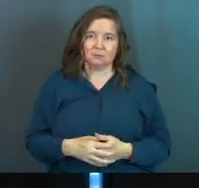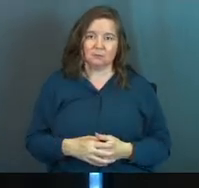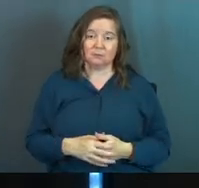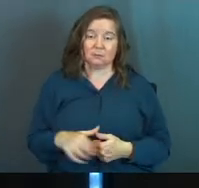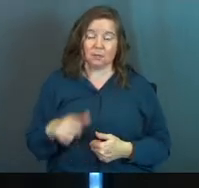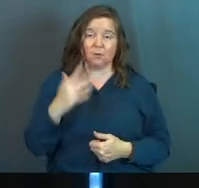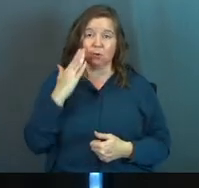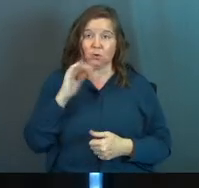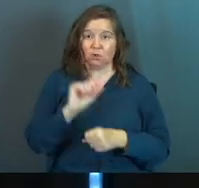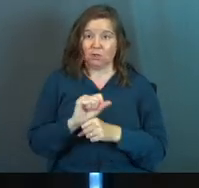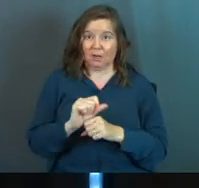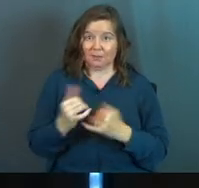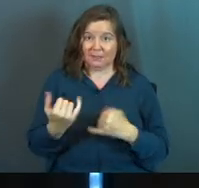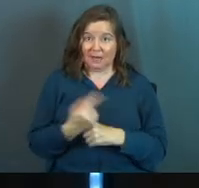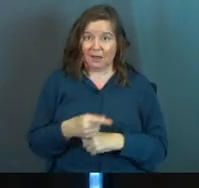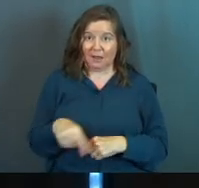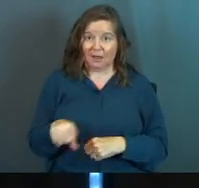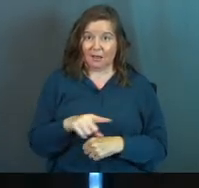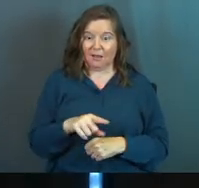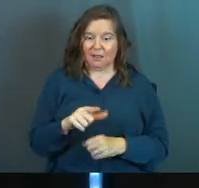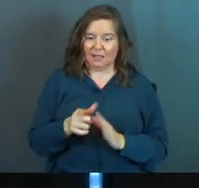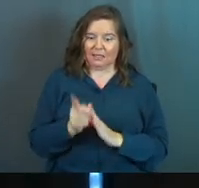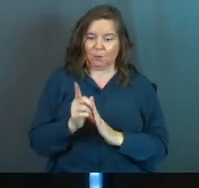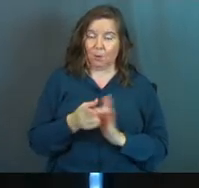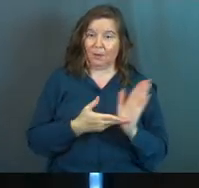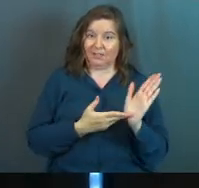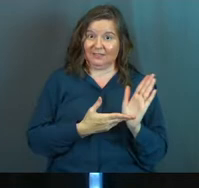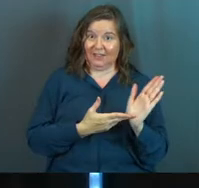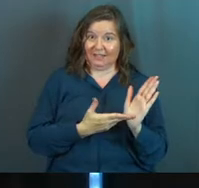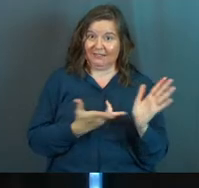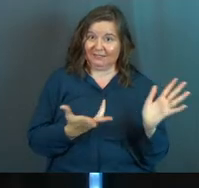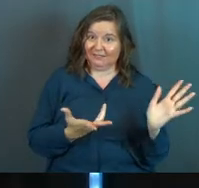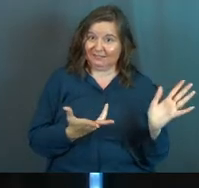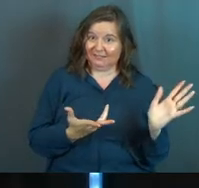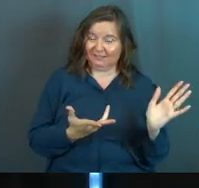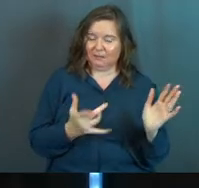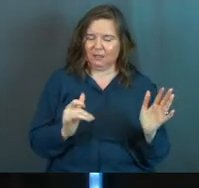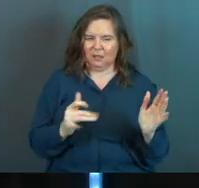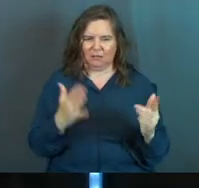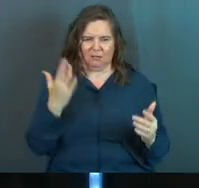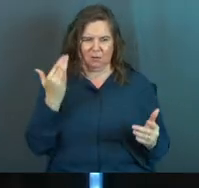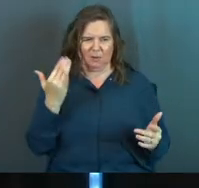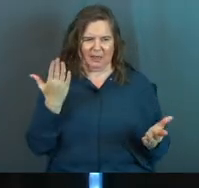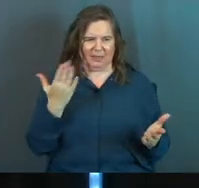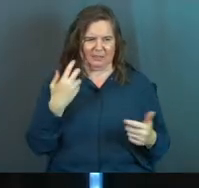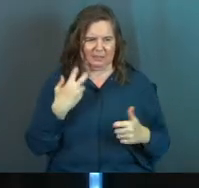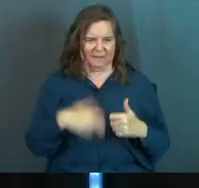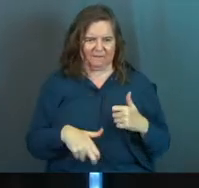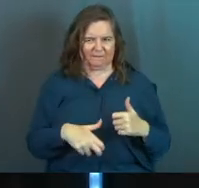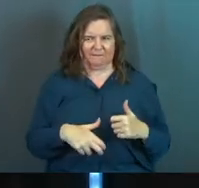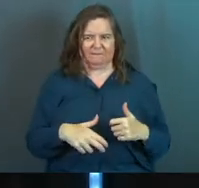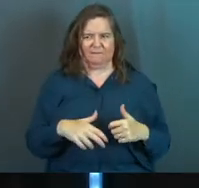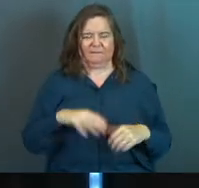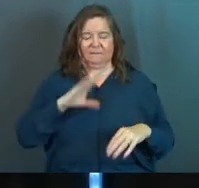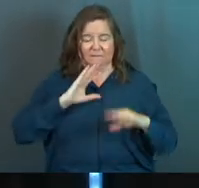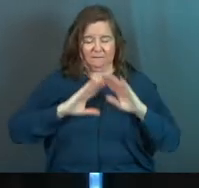Some of you guys are in your jobs today. It's this moment of honesty. And you're like, why are things so tough?